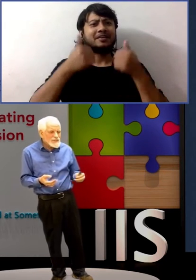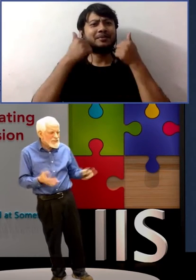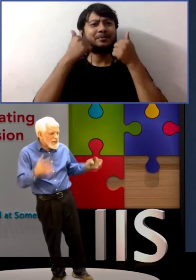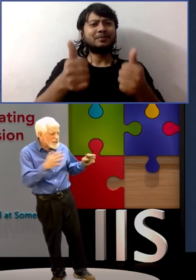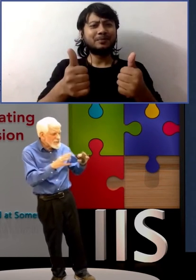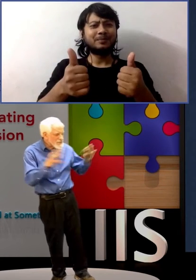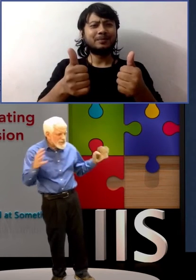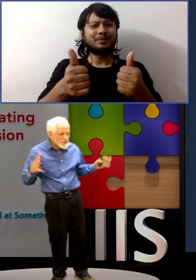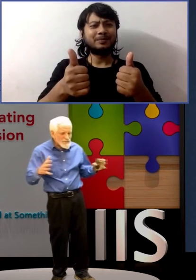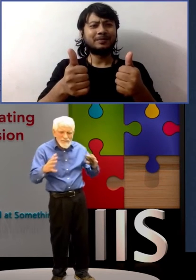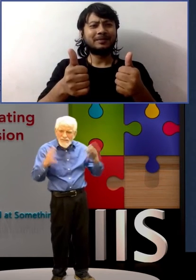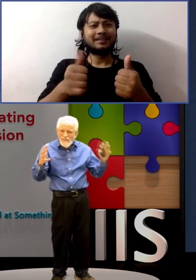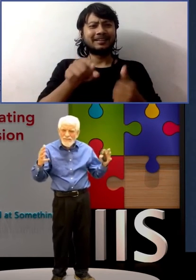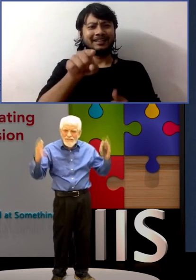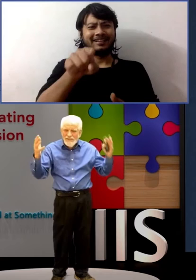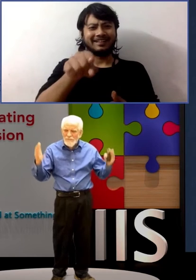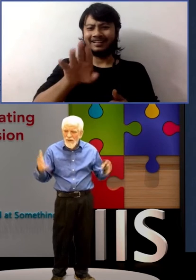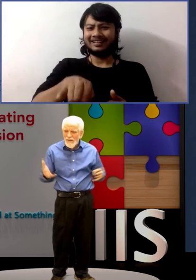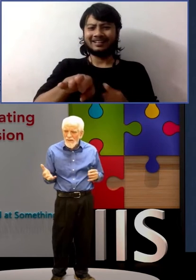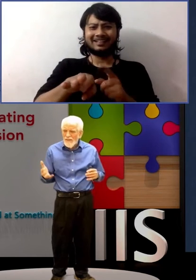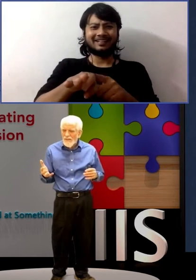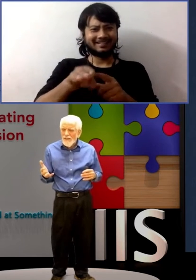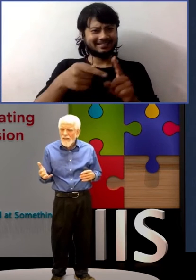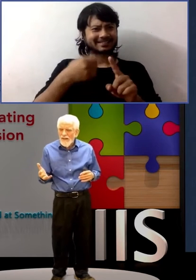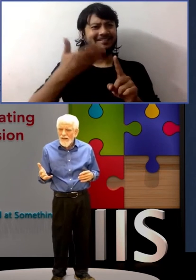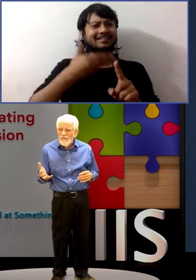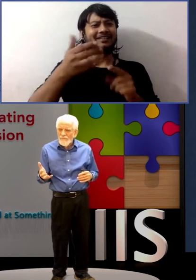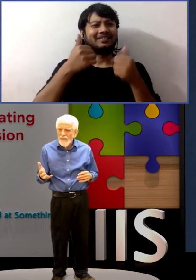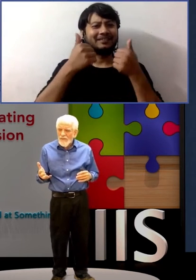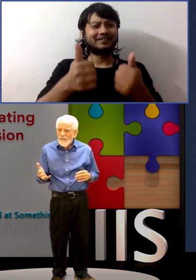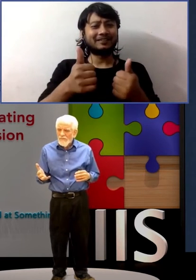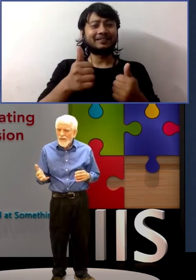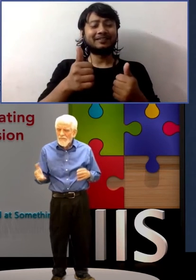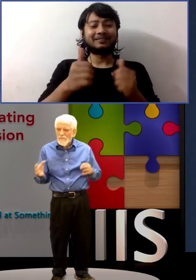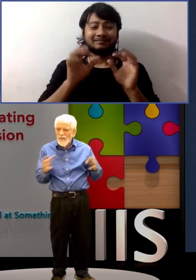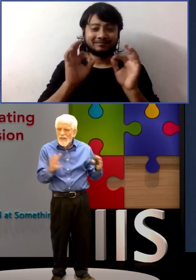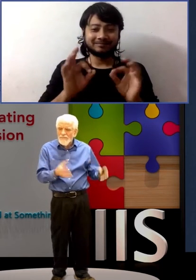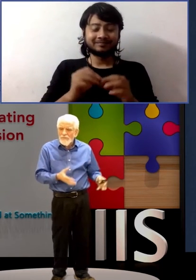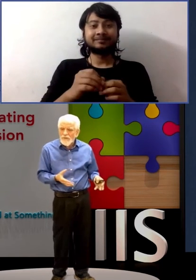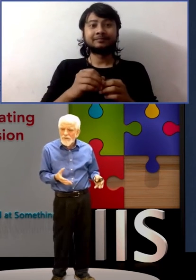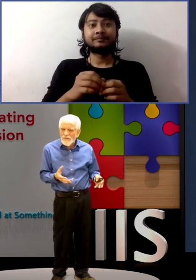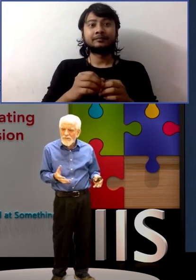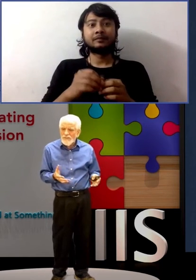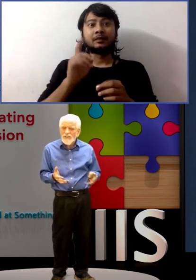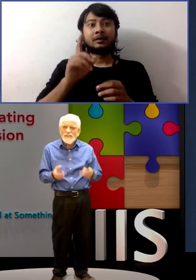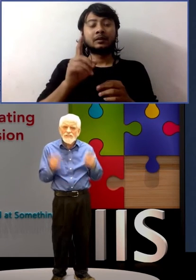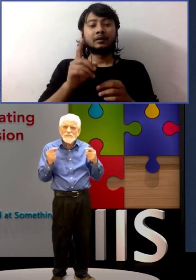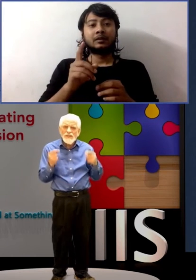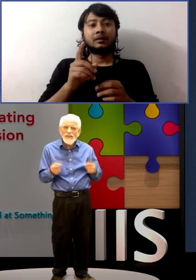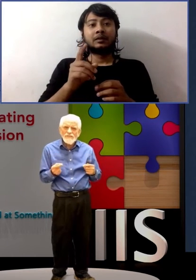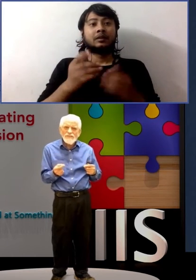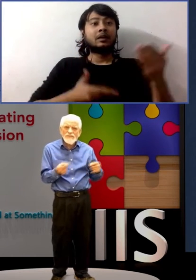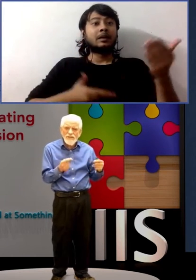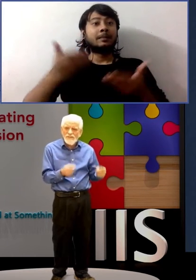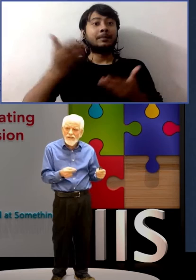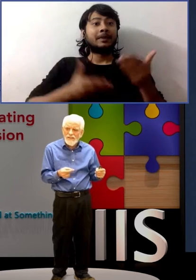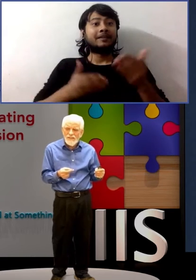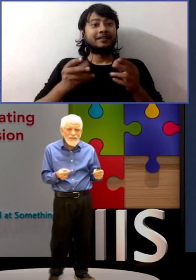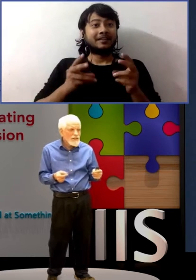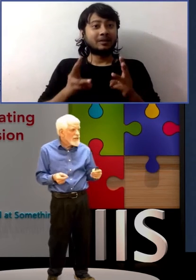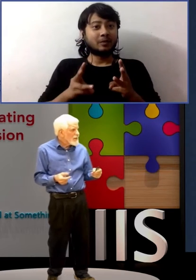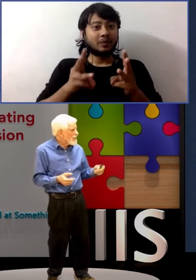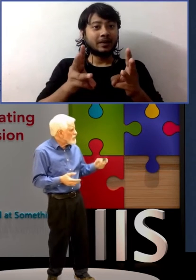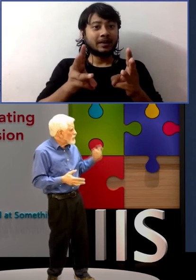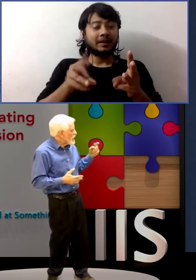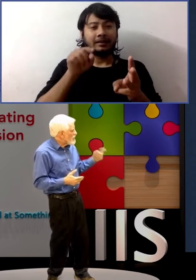So, as a general schematic, we have the behavior approach changes behavior directly.